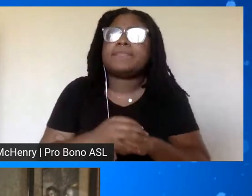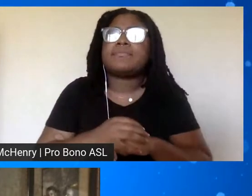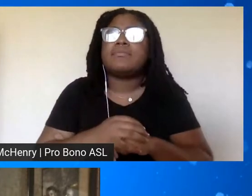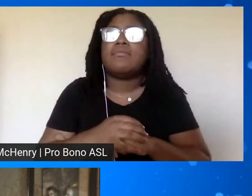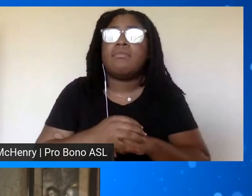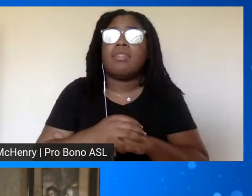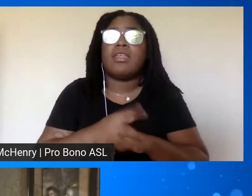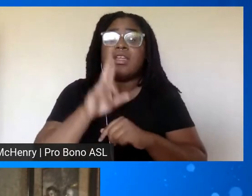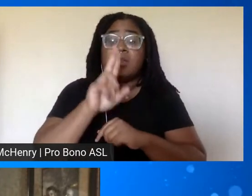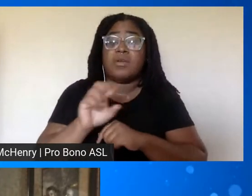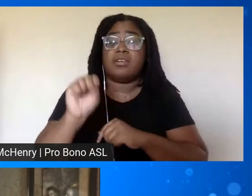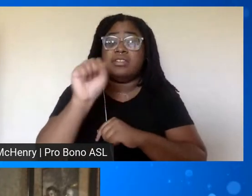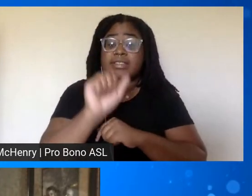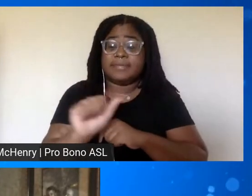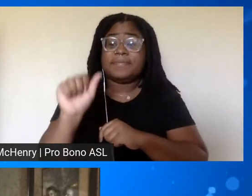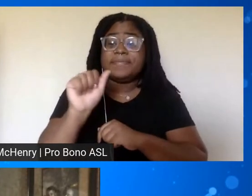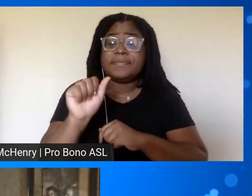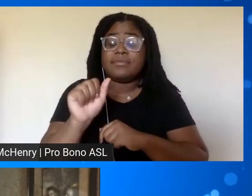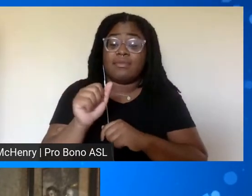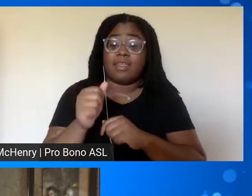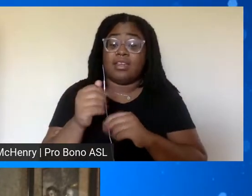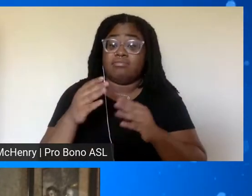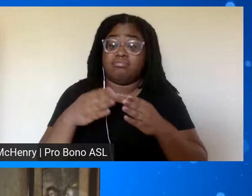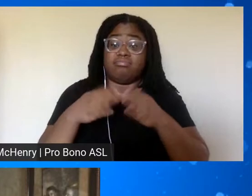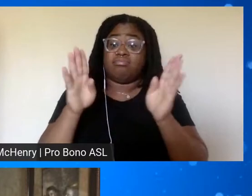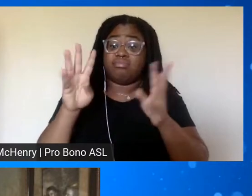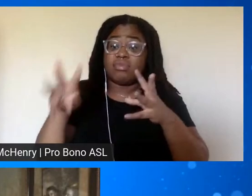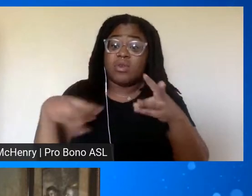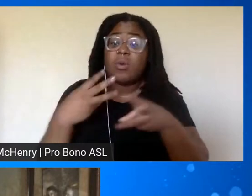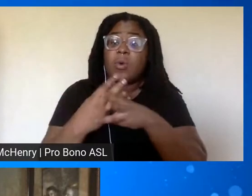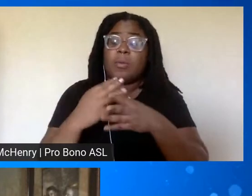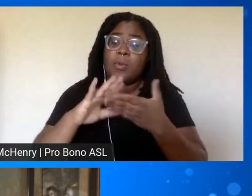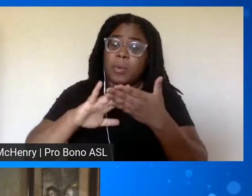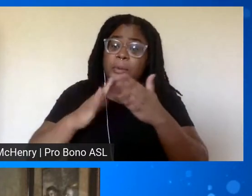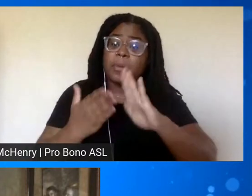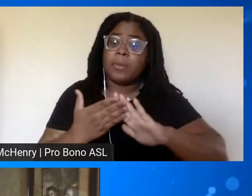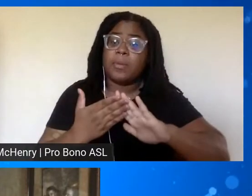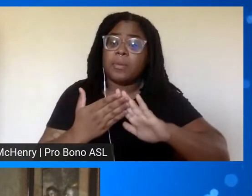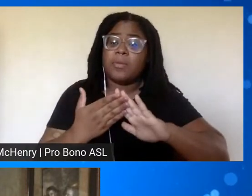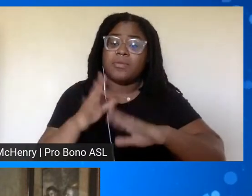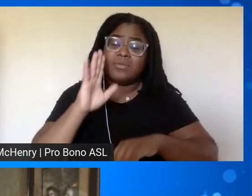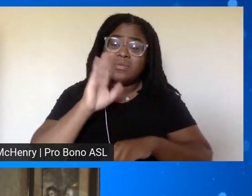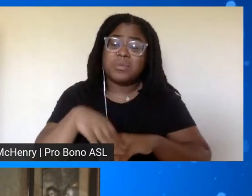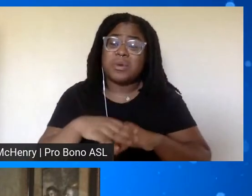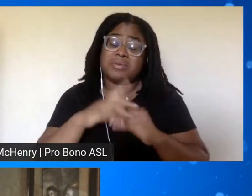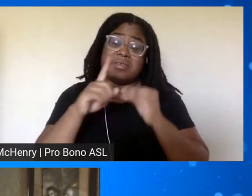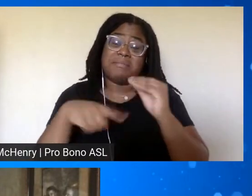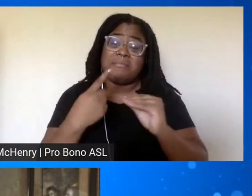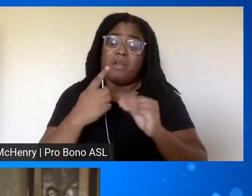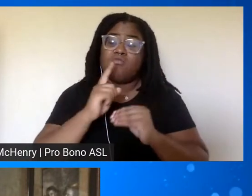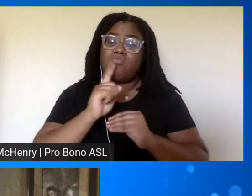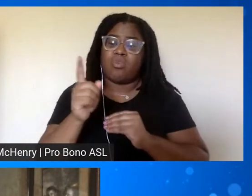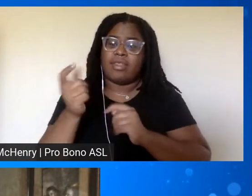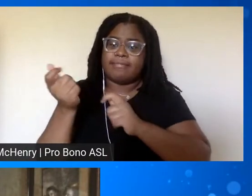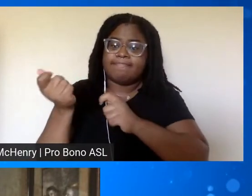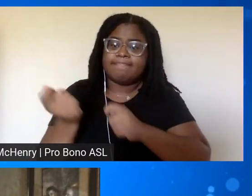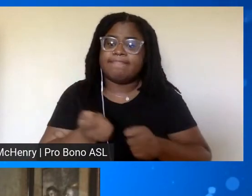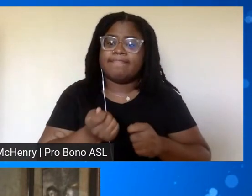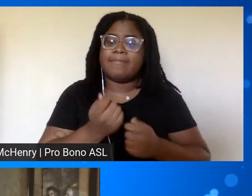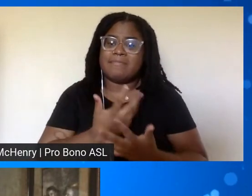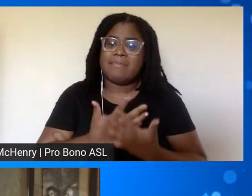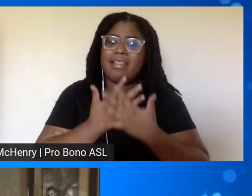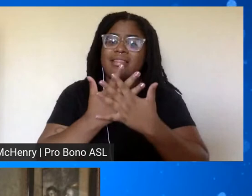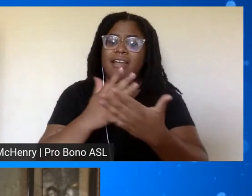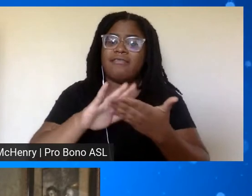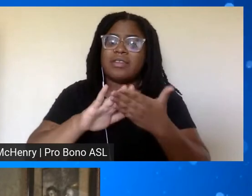as the united states of america as a global community you know um it really is about ushering in the beloved community and